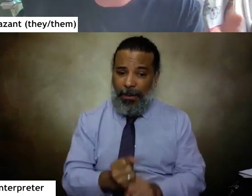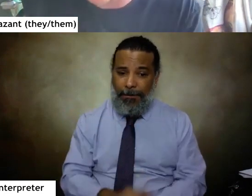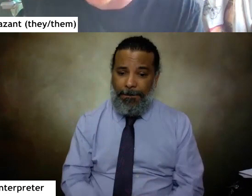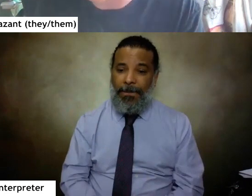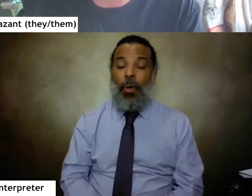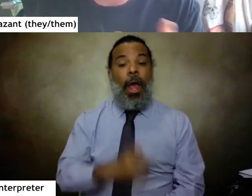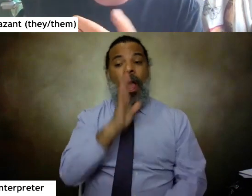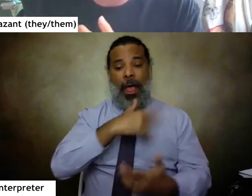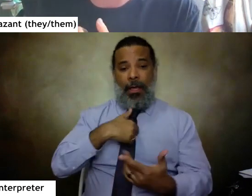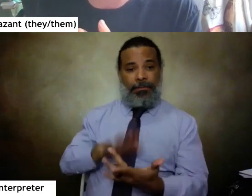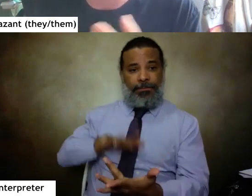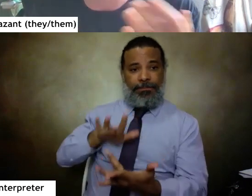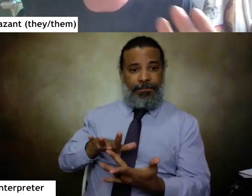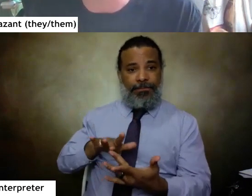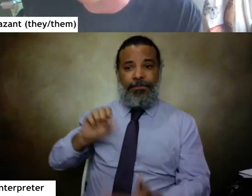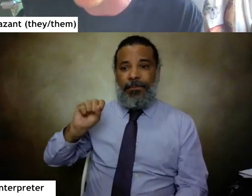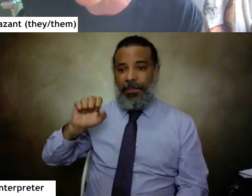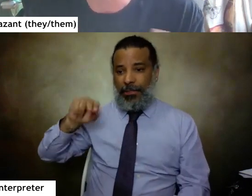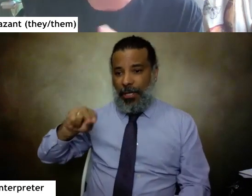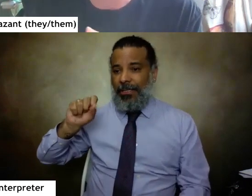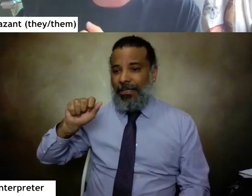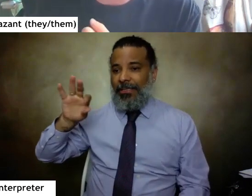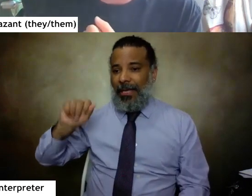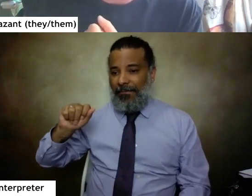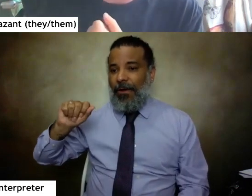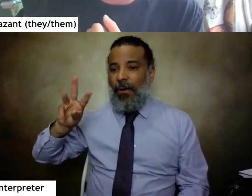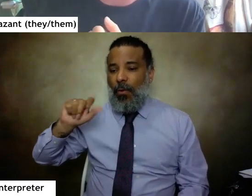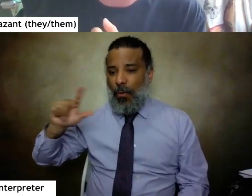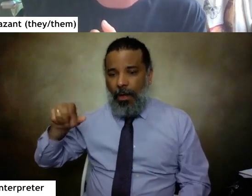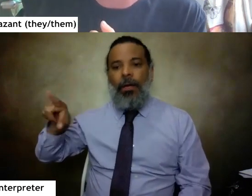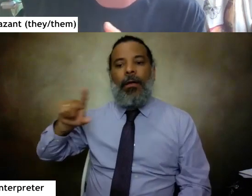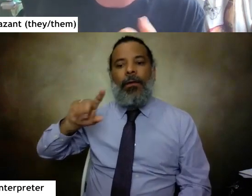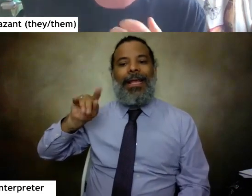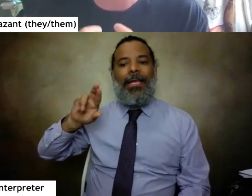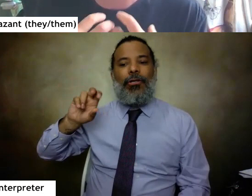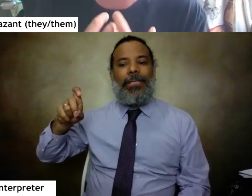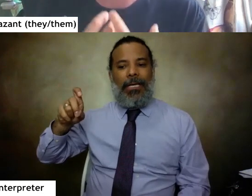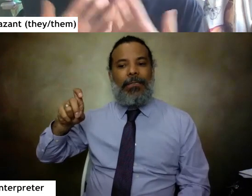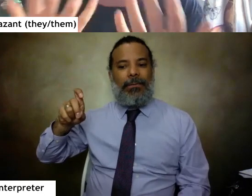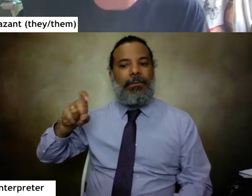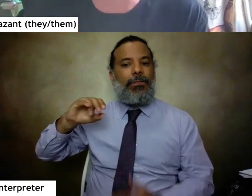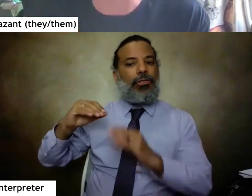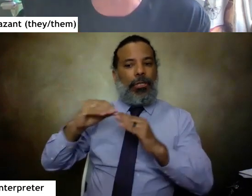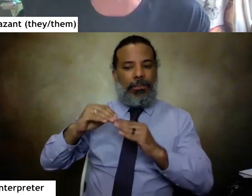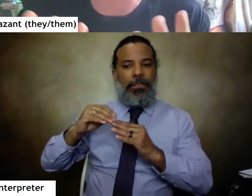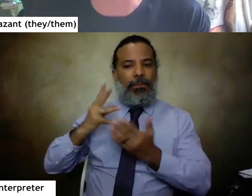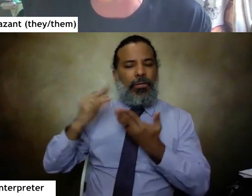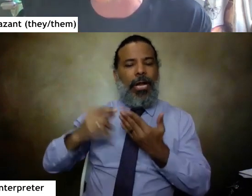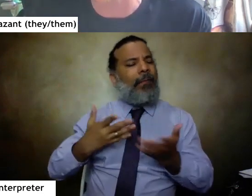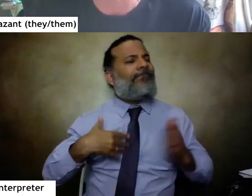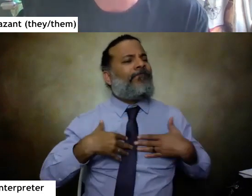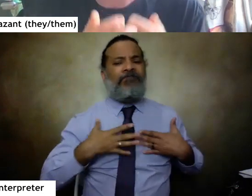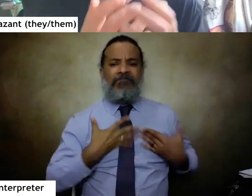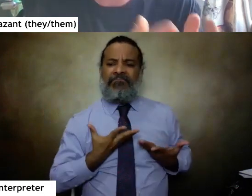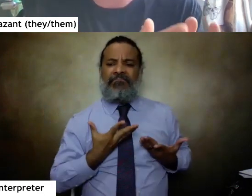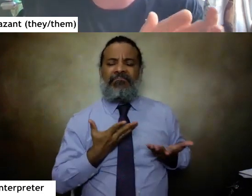reached out to Sean Saifa wall founder of the intersex justice project to see how I could offer reparations and be of